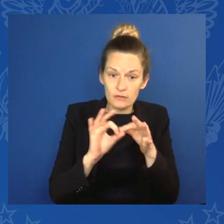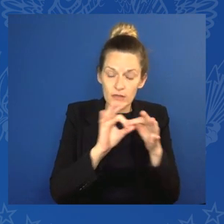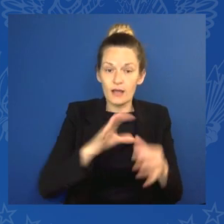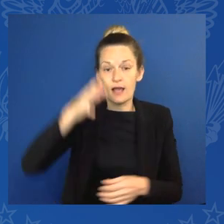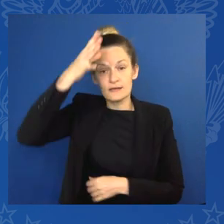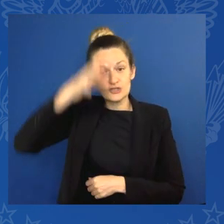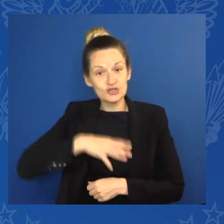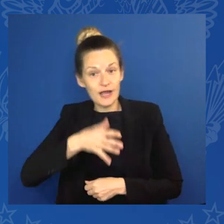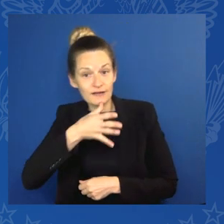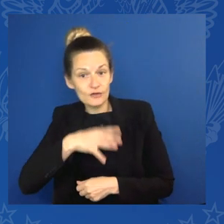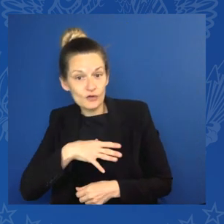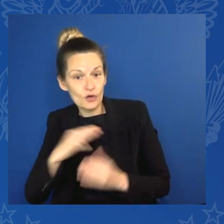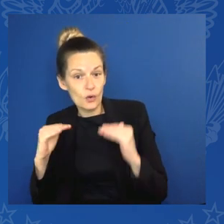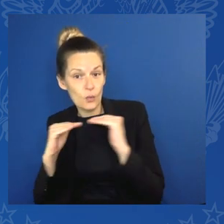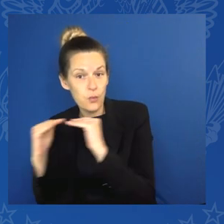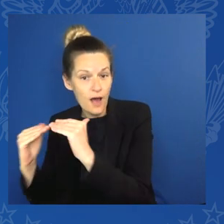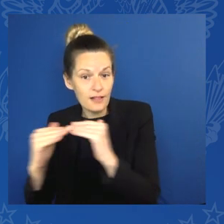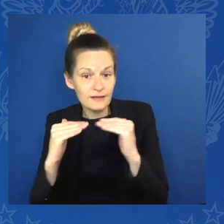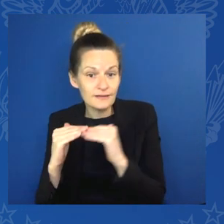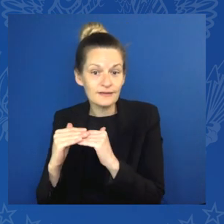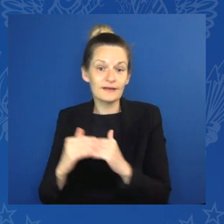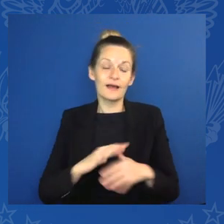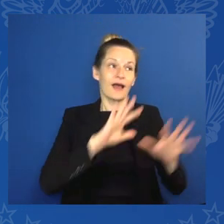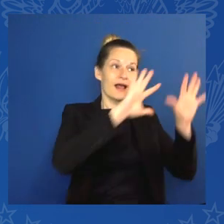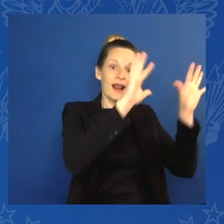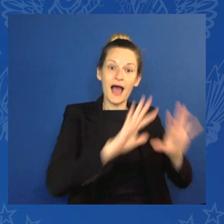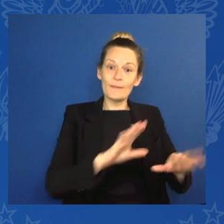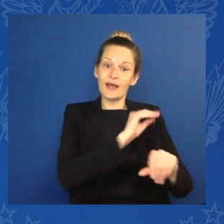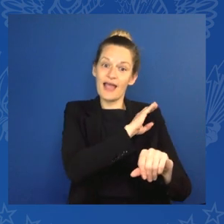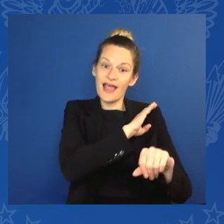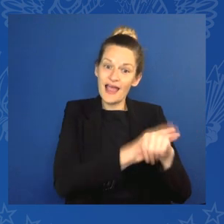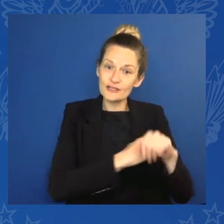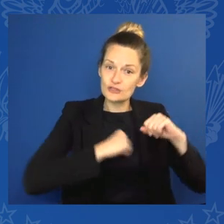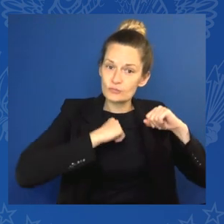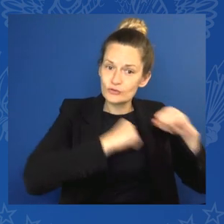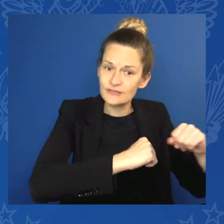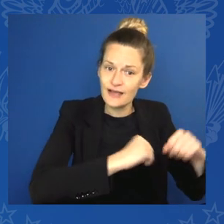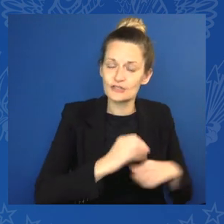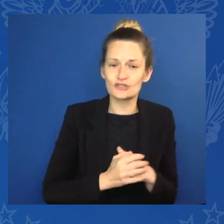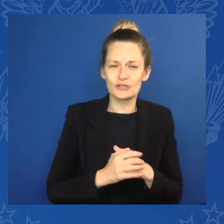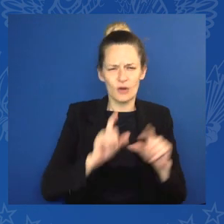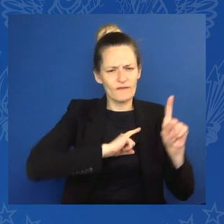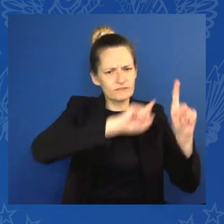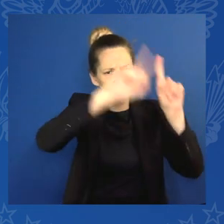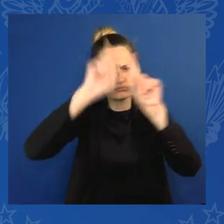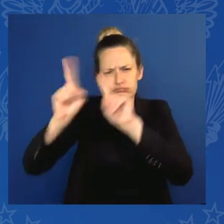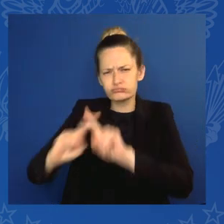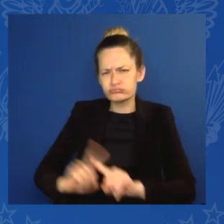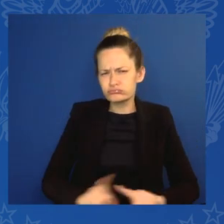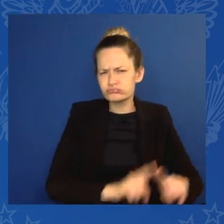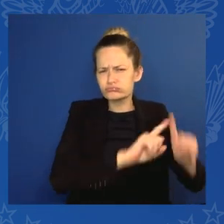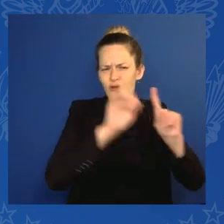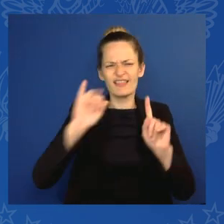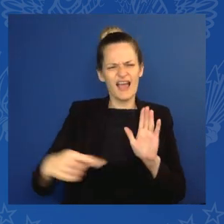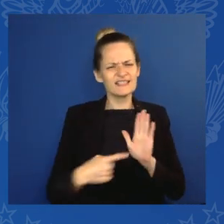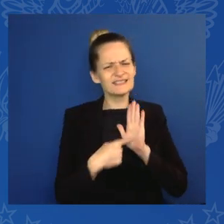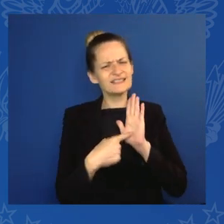security. Let me give you some examples of the kinds of projects that are underway in each of these areas.